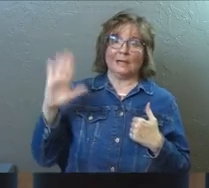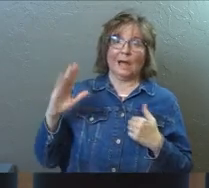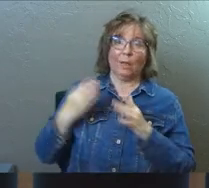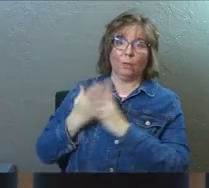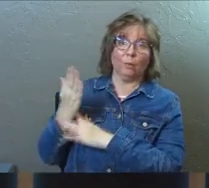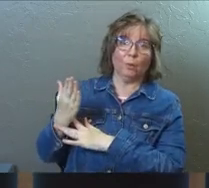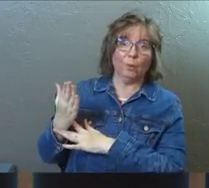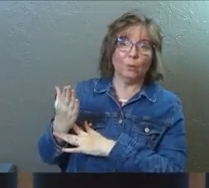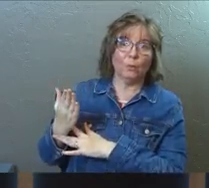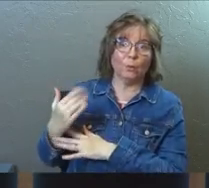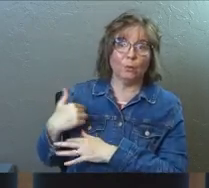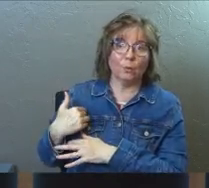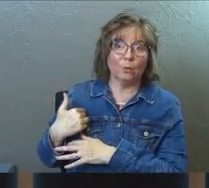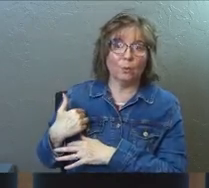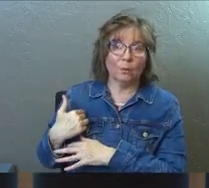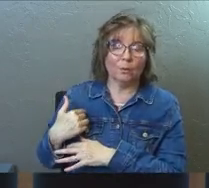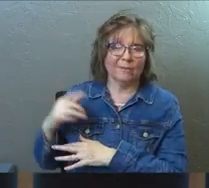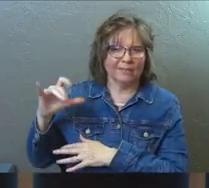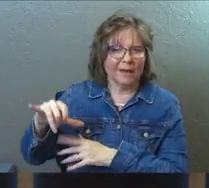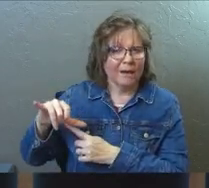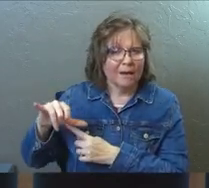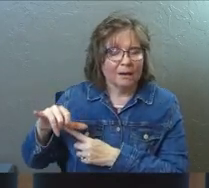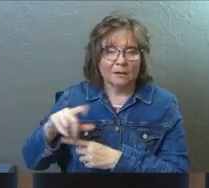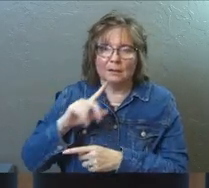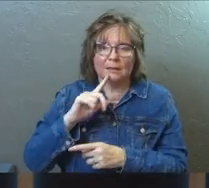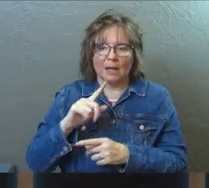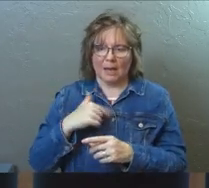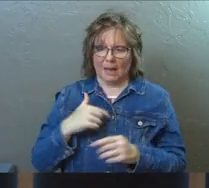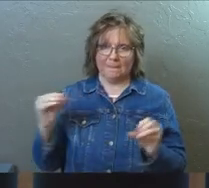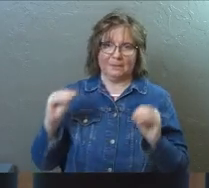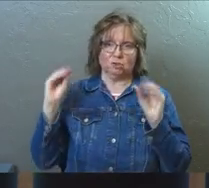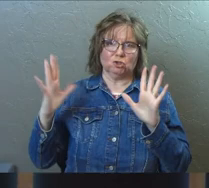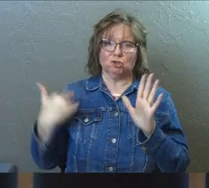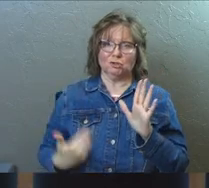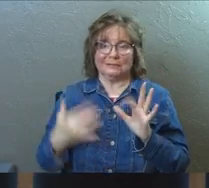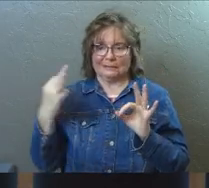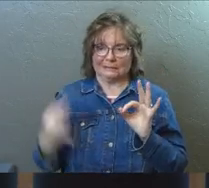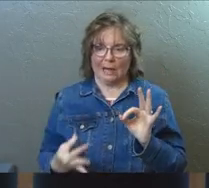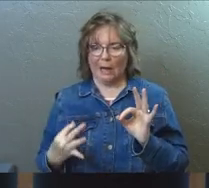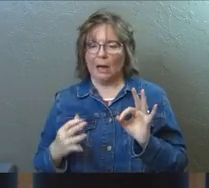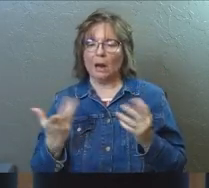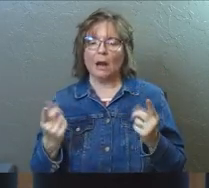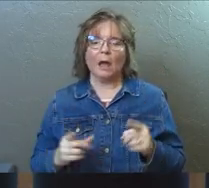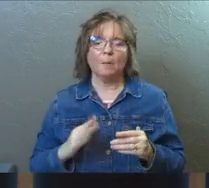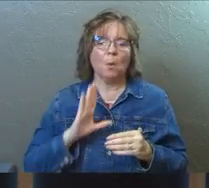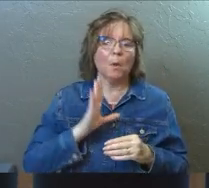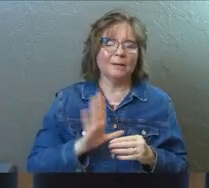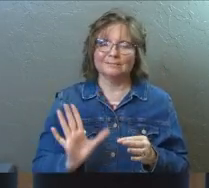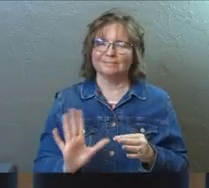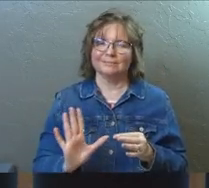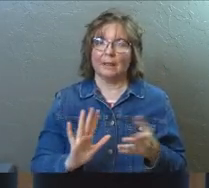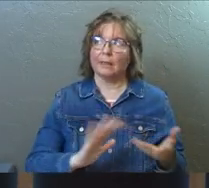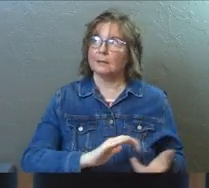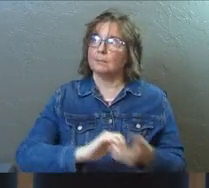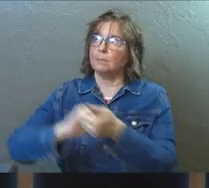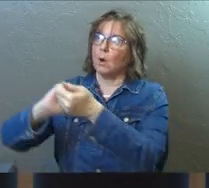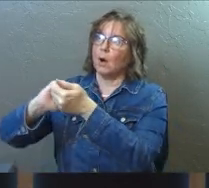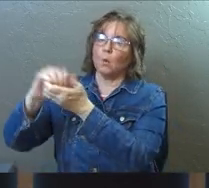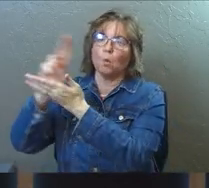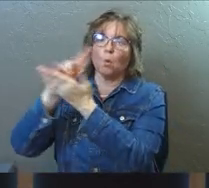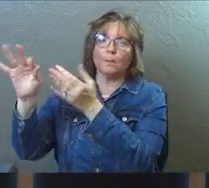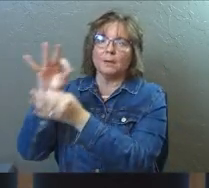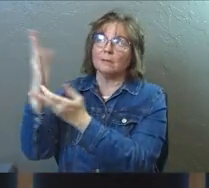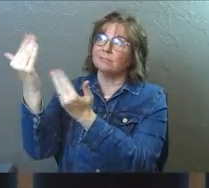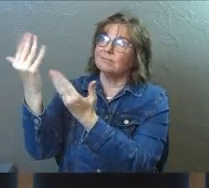They knew it was God working through them. They weren't magicians who decided what happened next. They partnered with the Holy